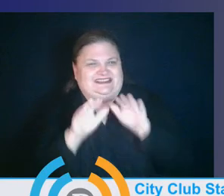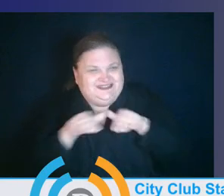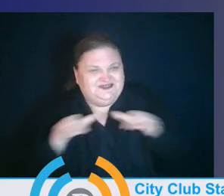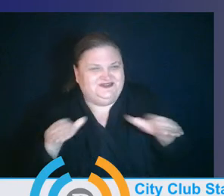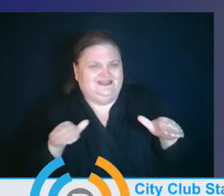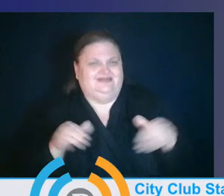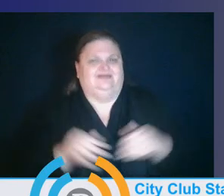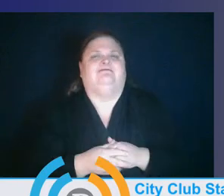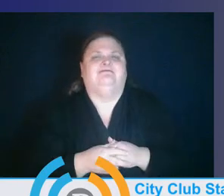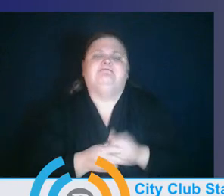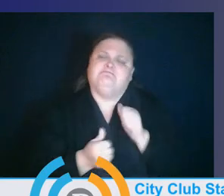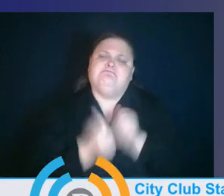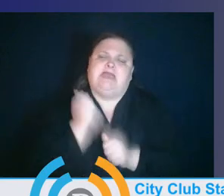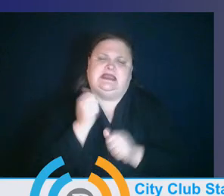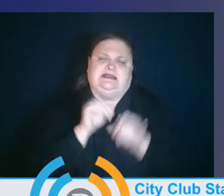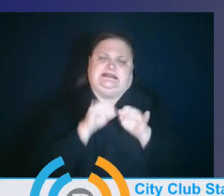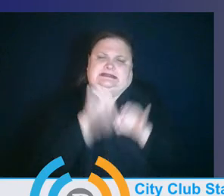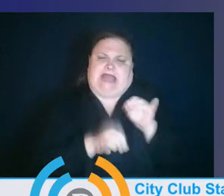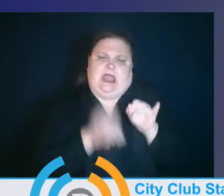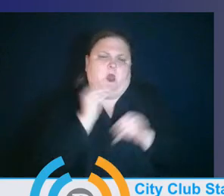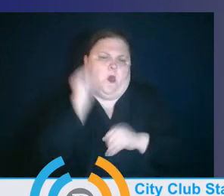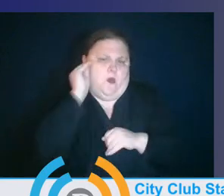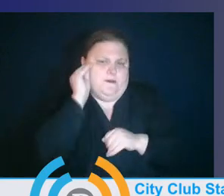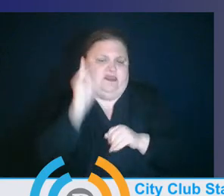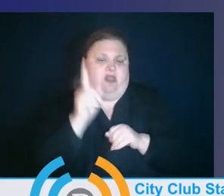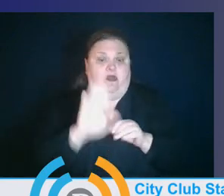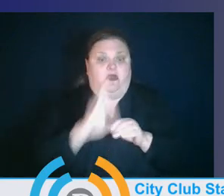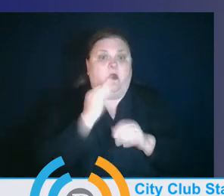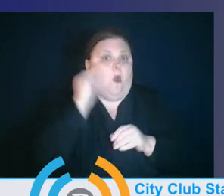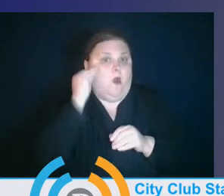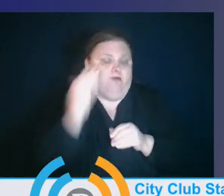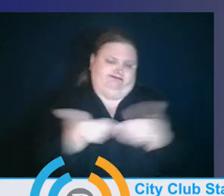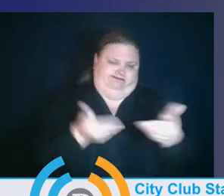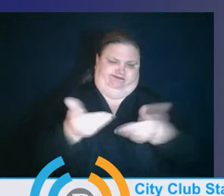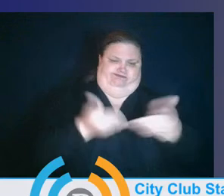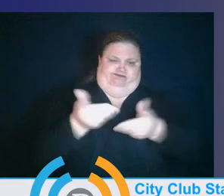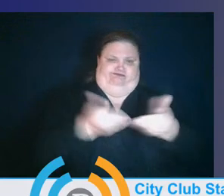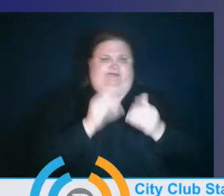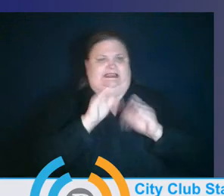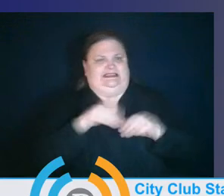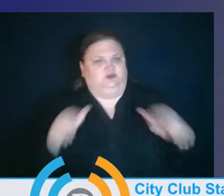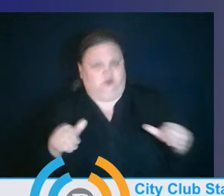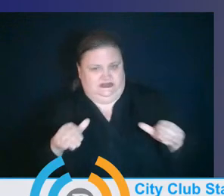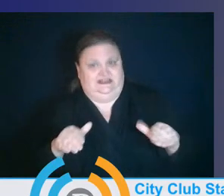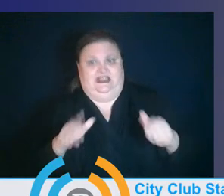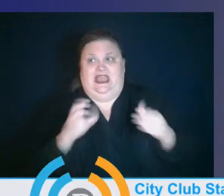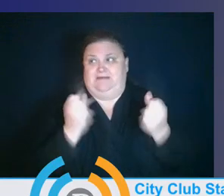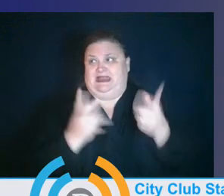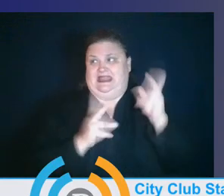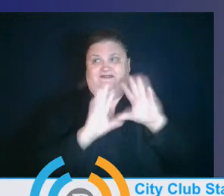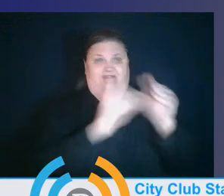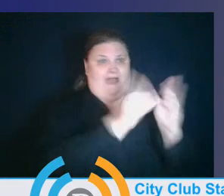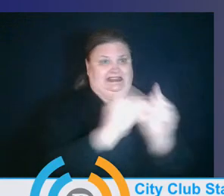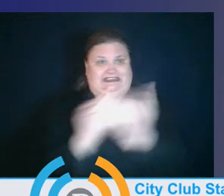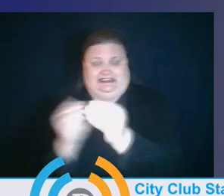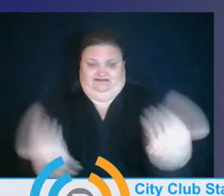are home-based programs. So this is opening up their homes to multiple households, right, and their own family members.